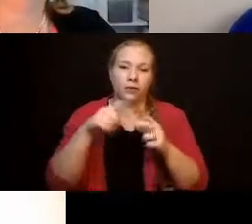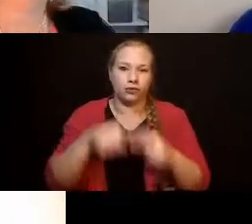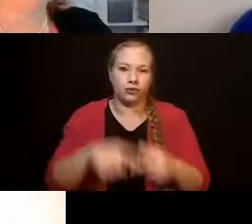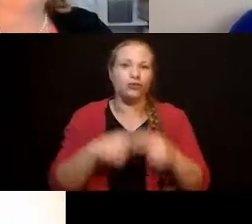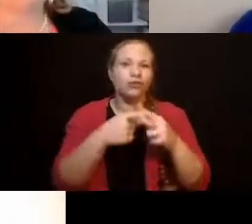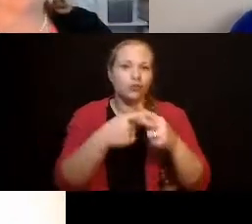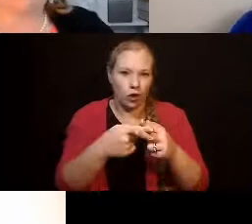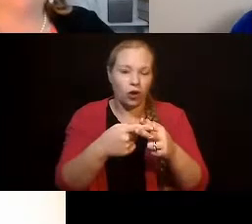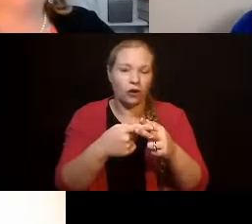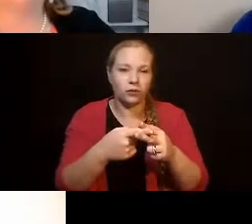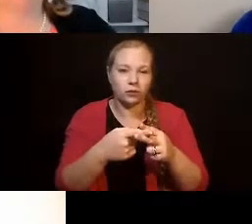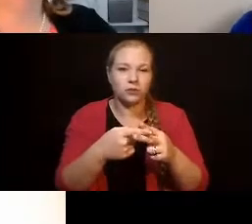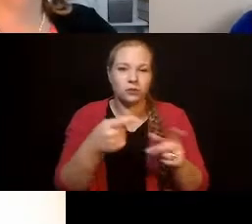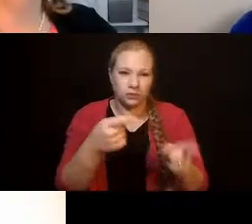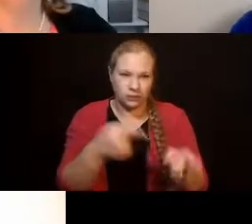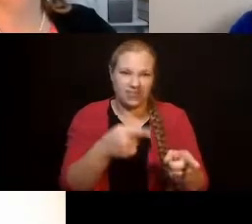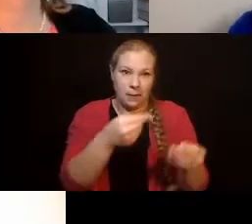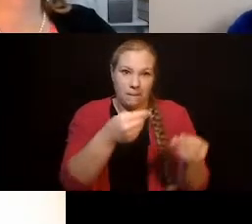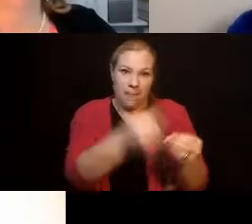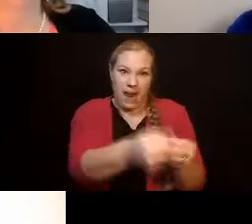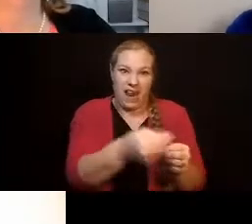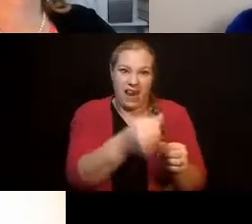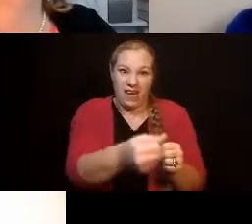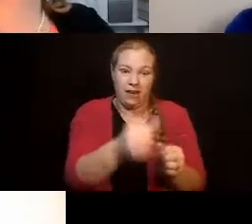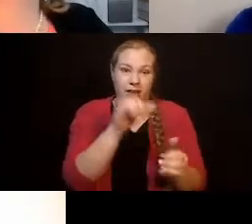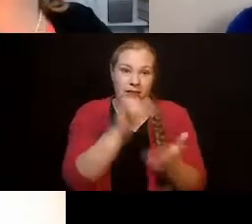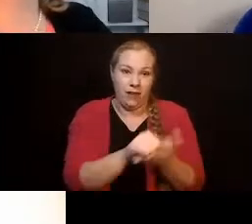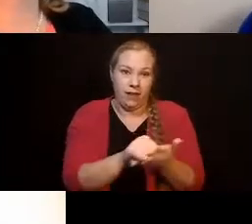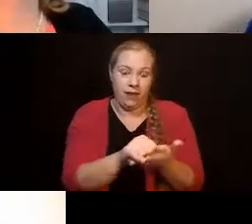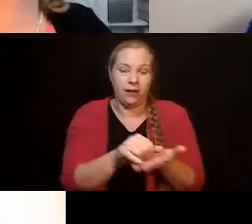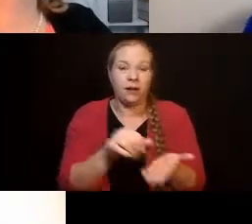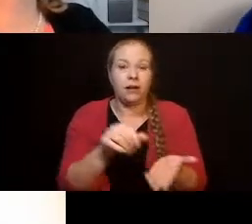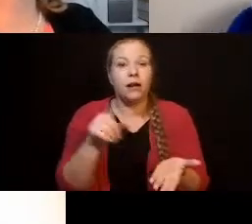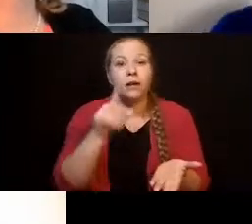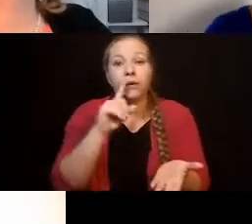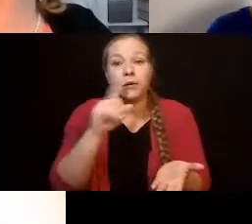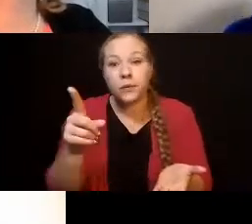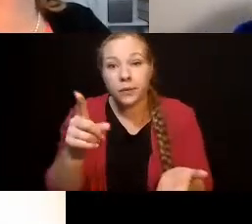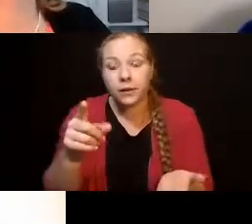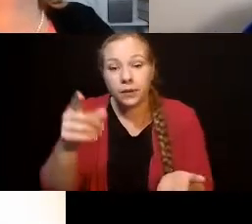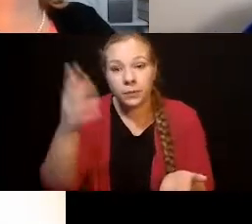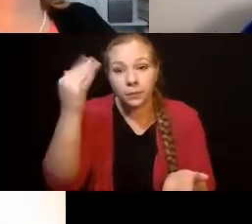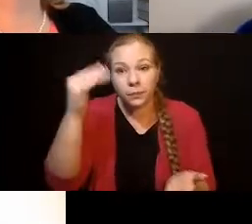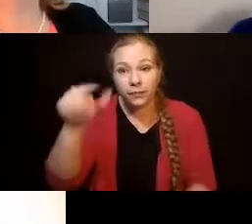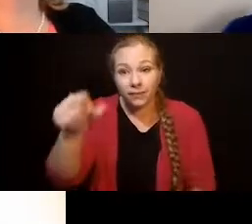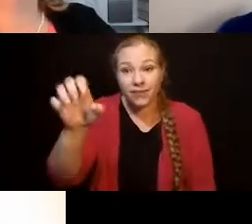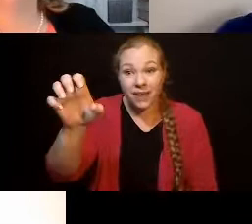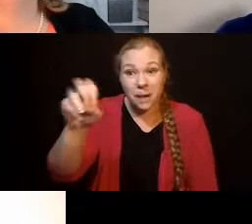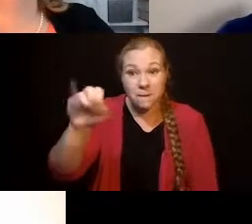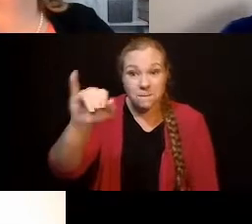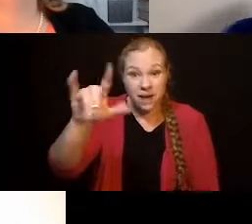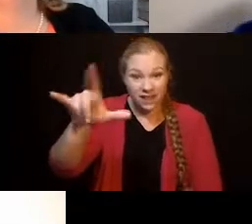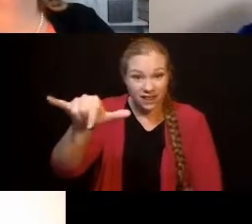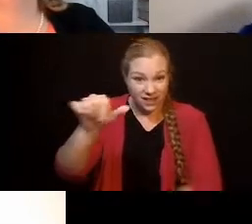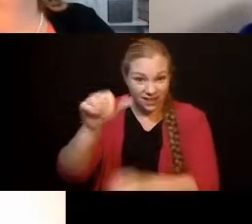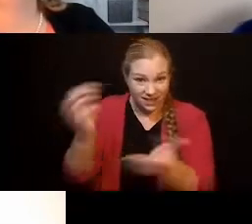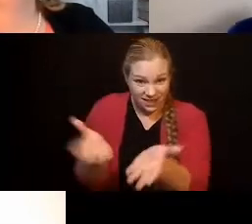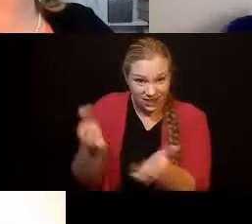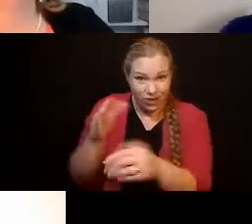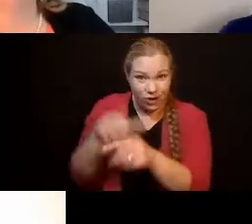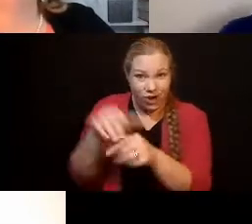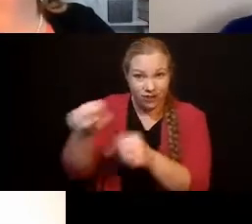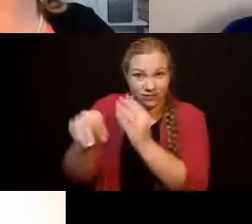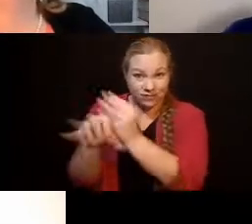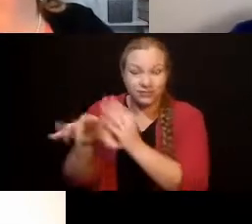example of my son, Jesse, Emily worked for an employment vendor called Trillium. And when Jesse